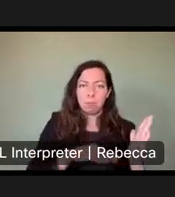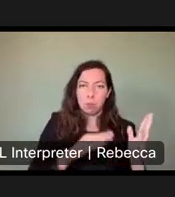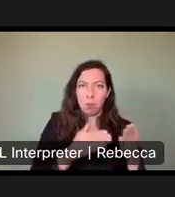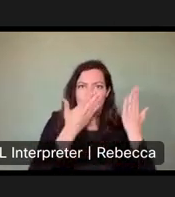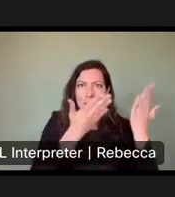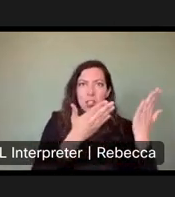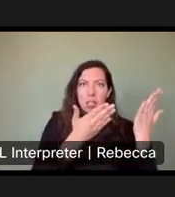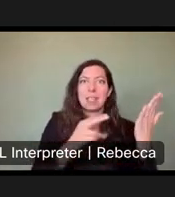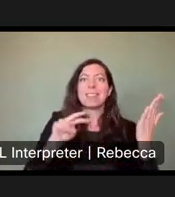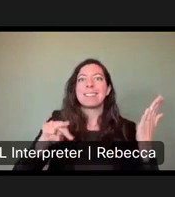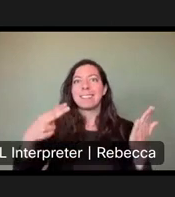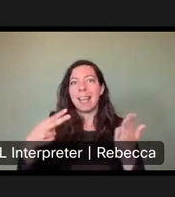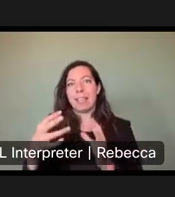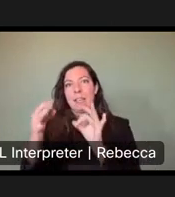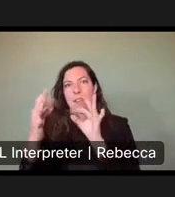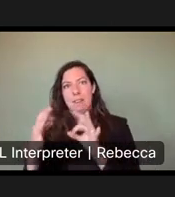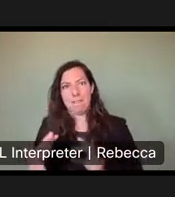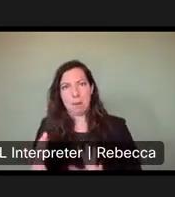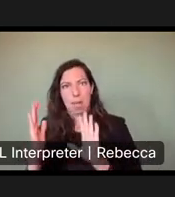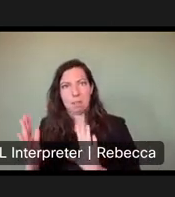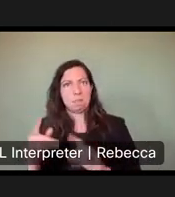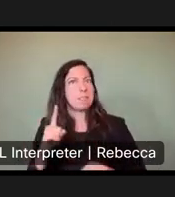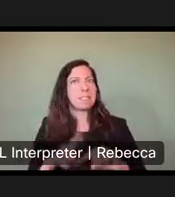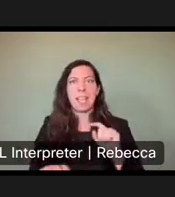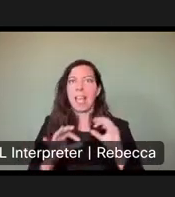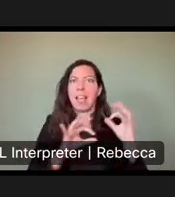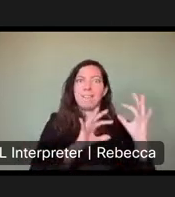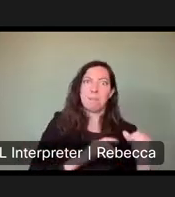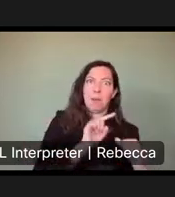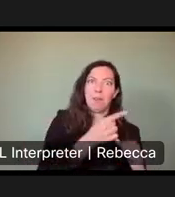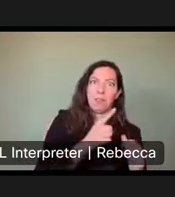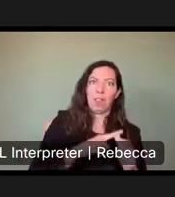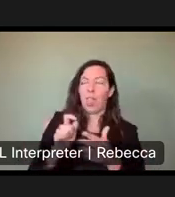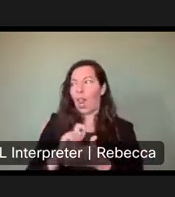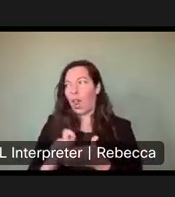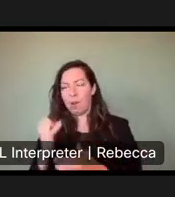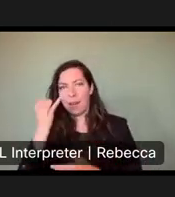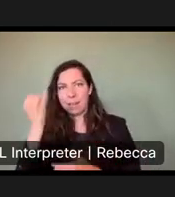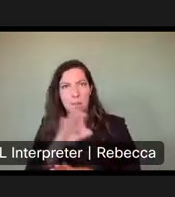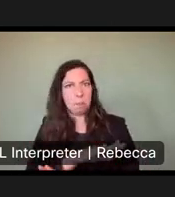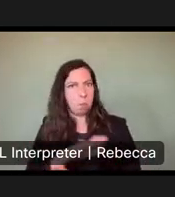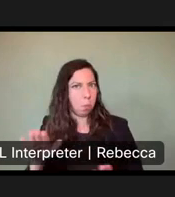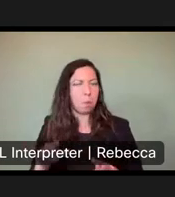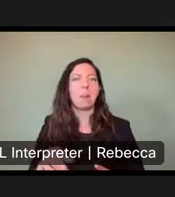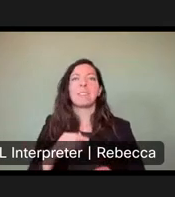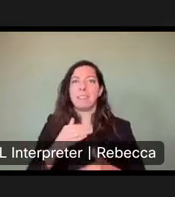uh, and present an idea, we had to do our research, we had to get support from our administration.